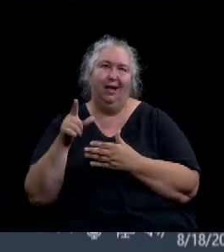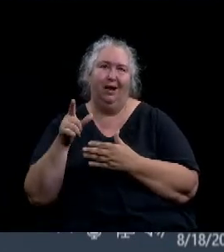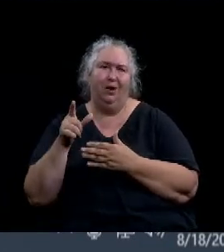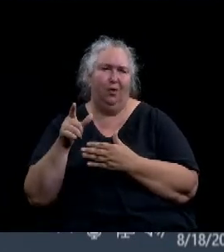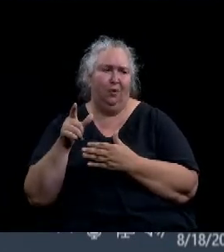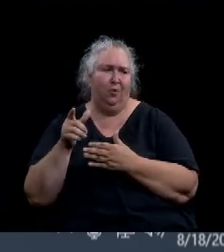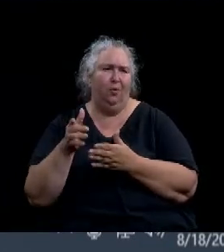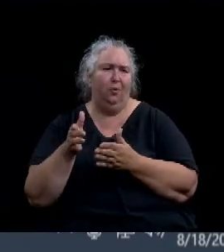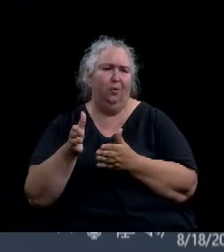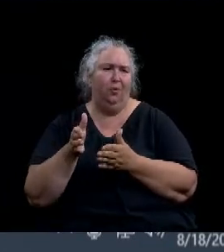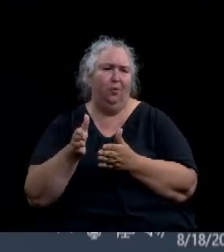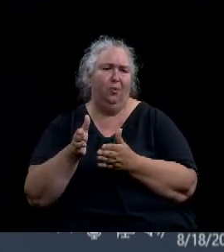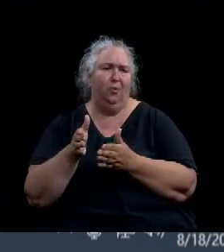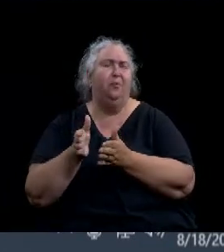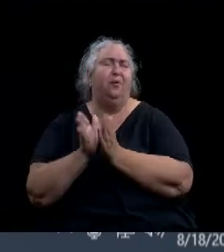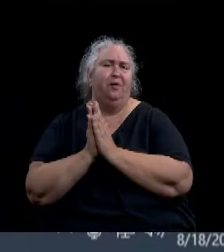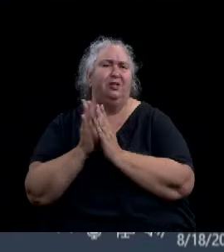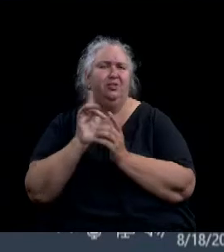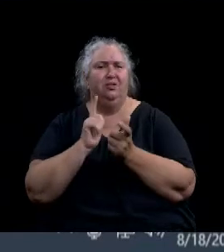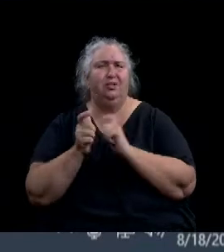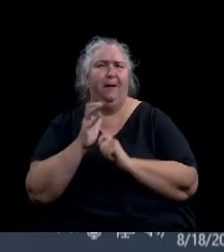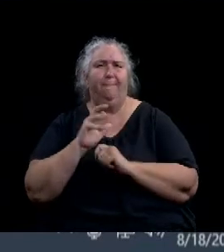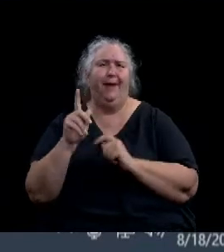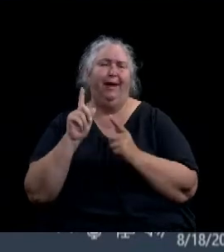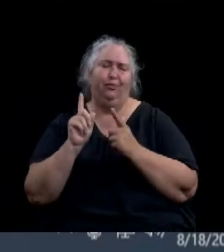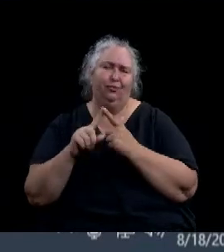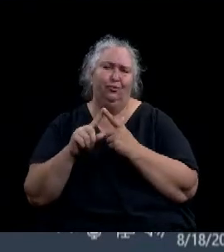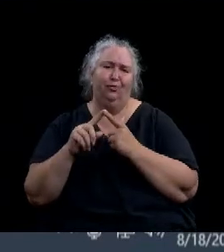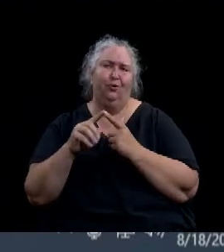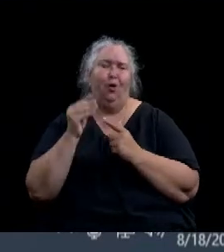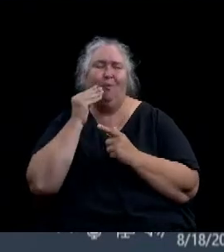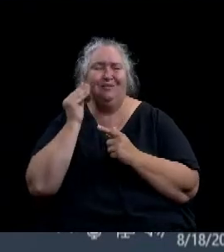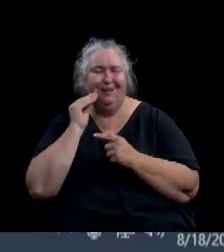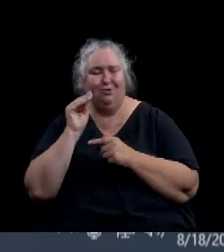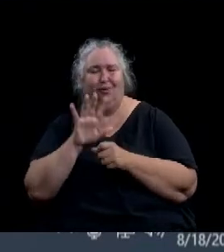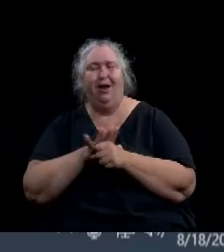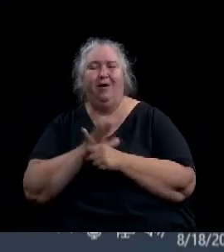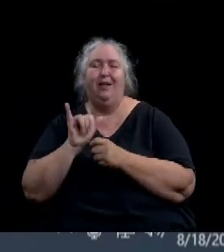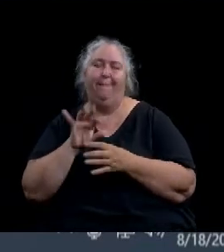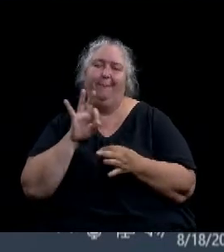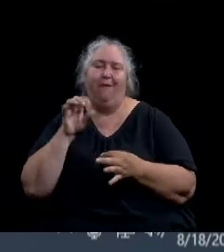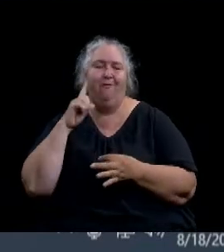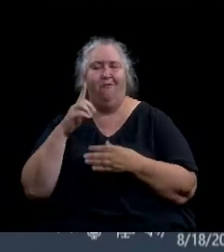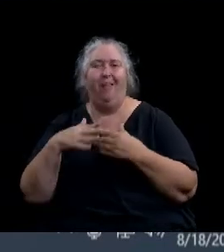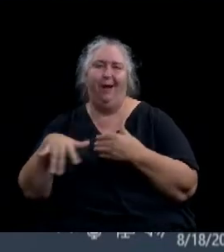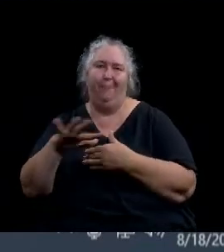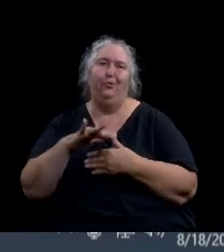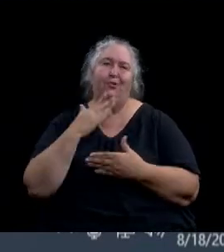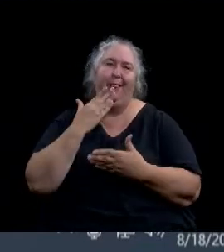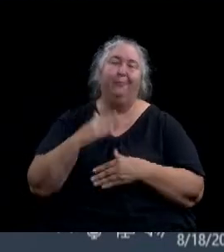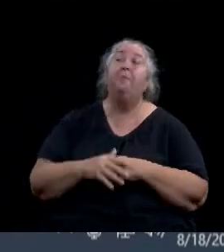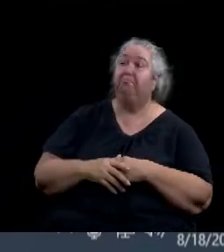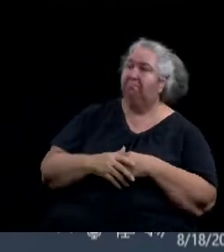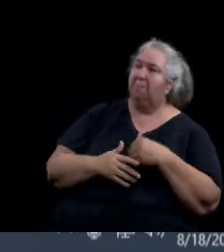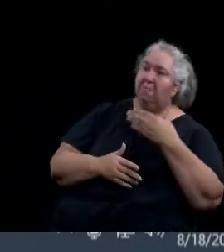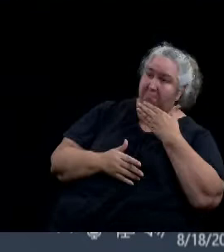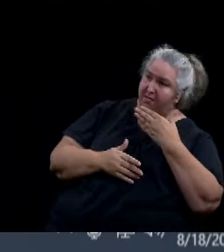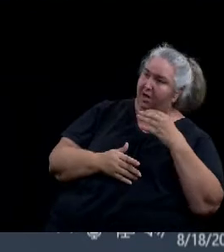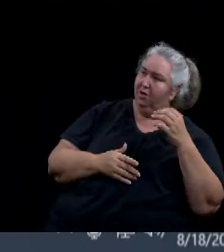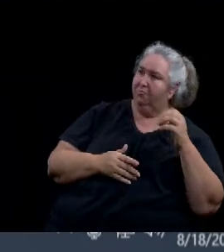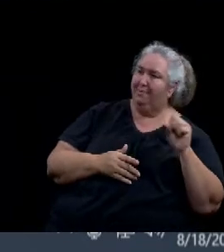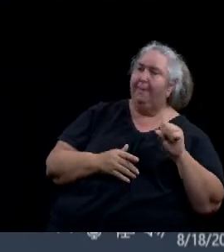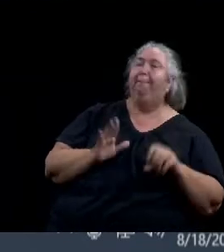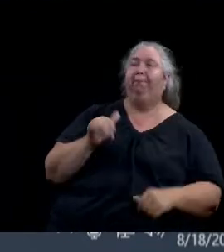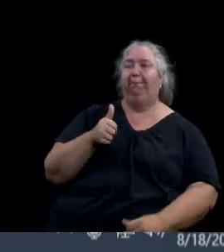for the neighborhood. So thank you for that. Thank you, council members. Any other discussion? Please call the council.